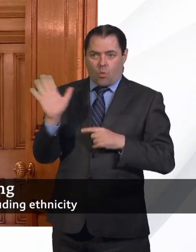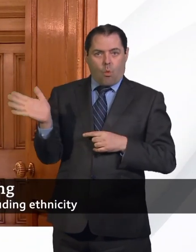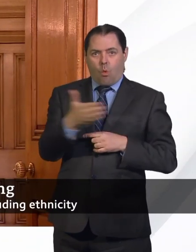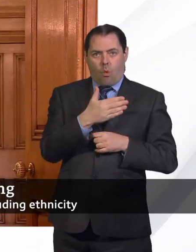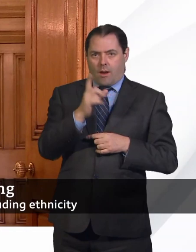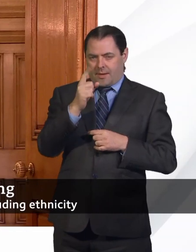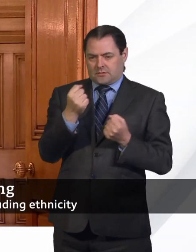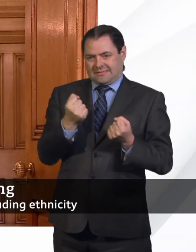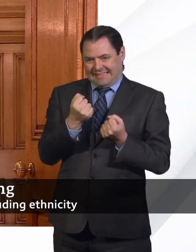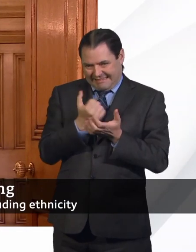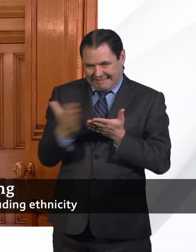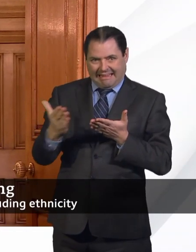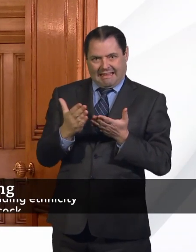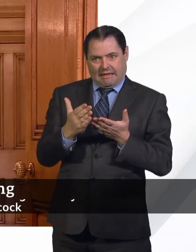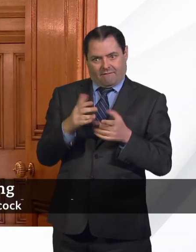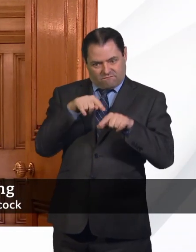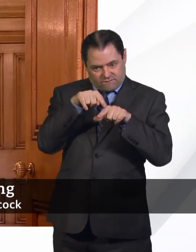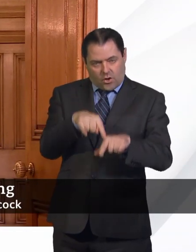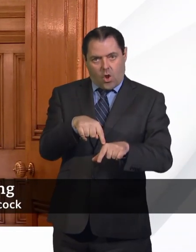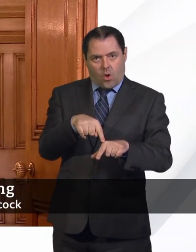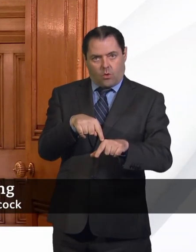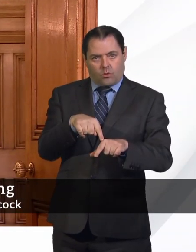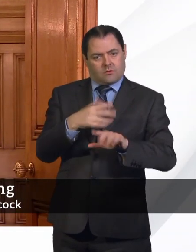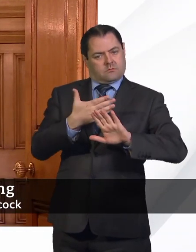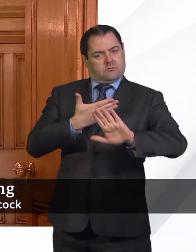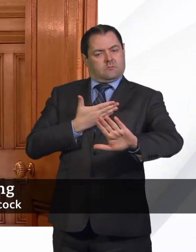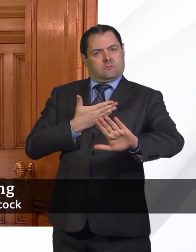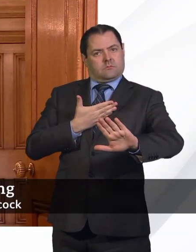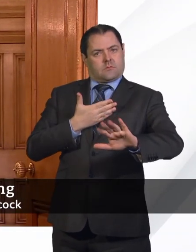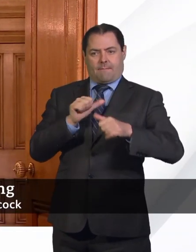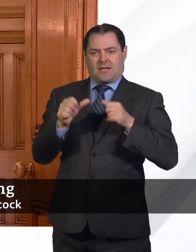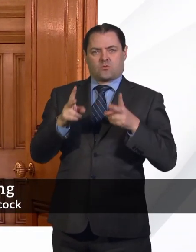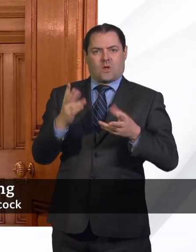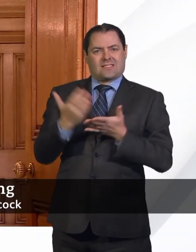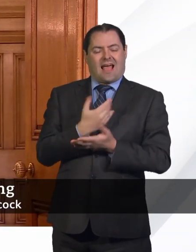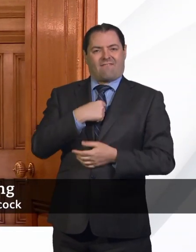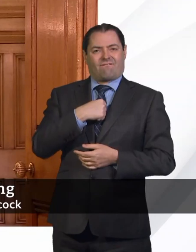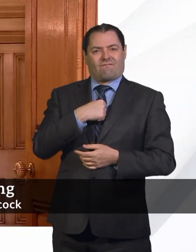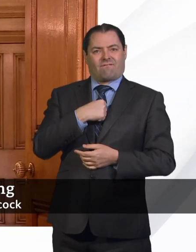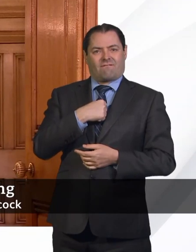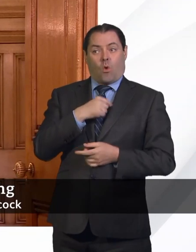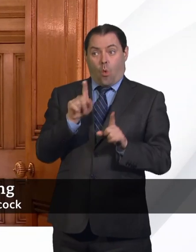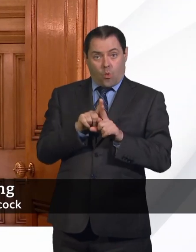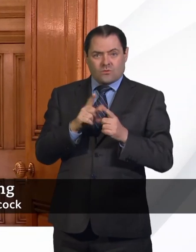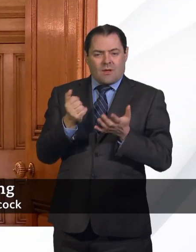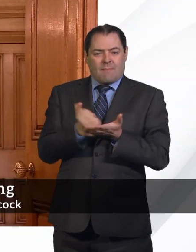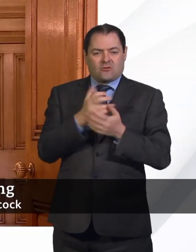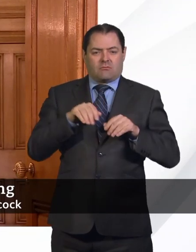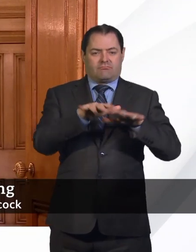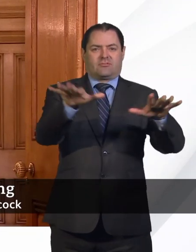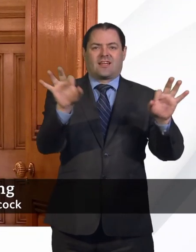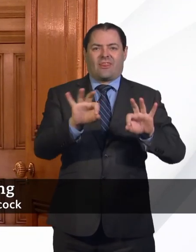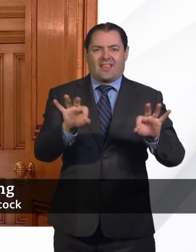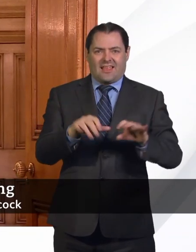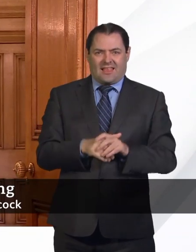emphasis, which is that the social distancing is the best way to keep yourself safe and keep others safe alongside